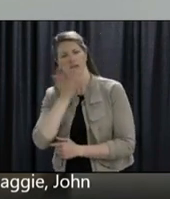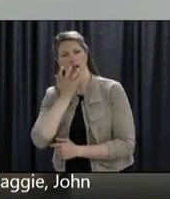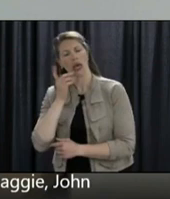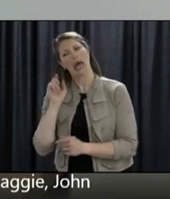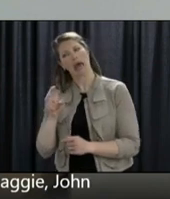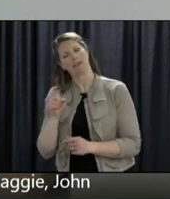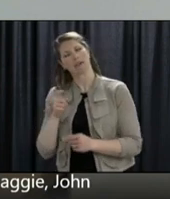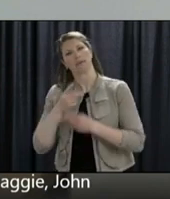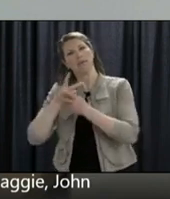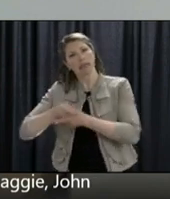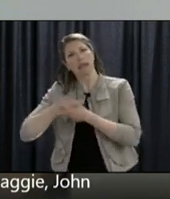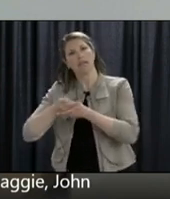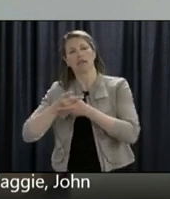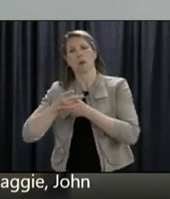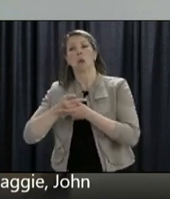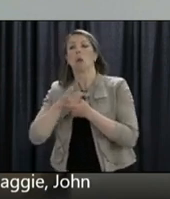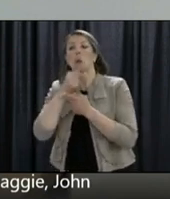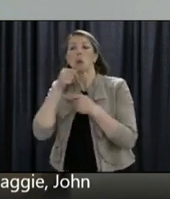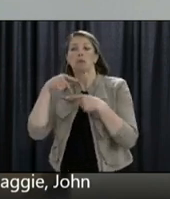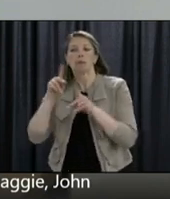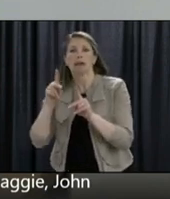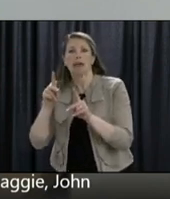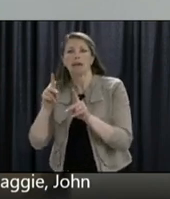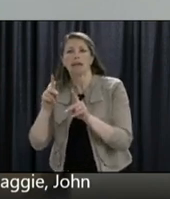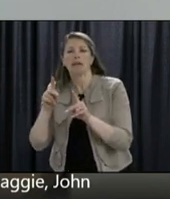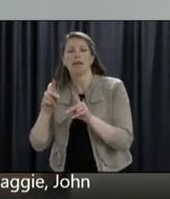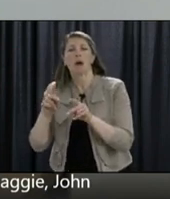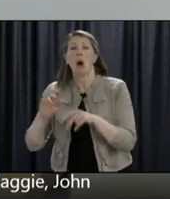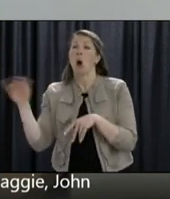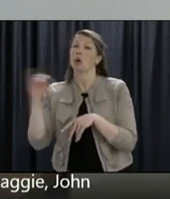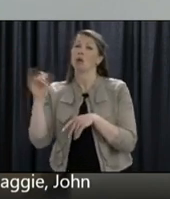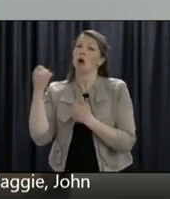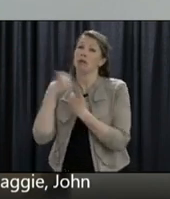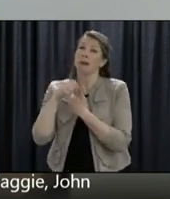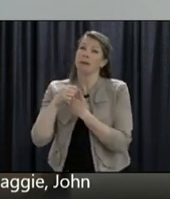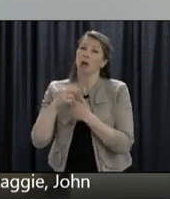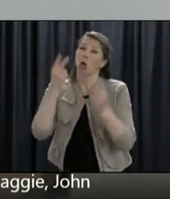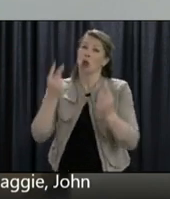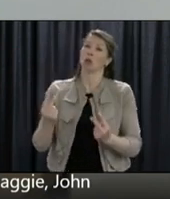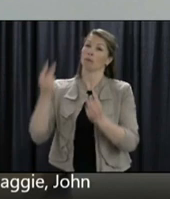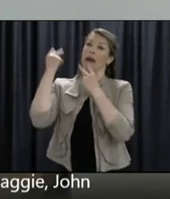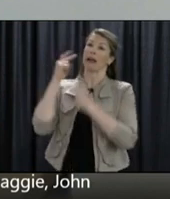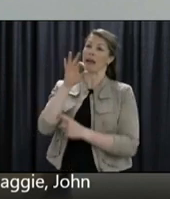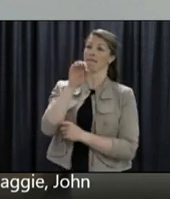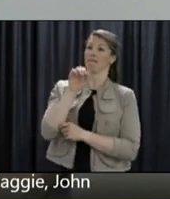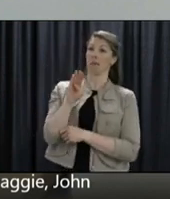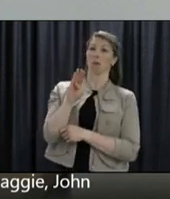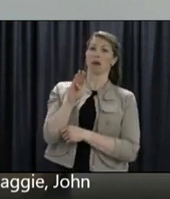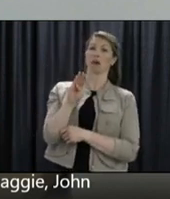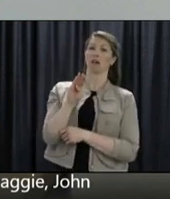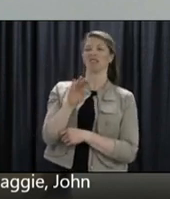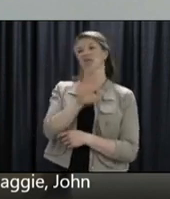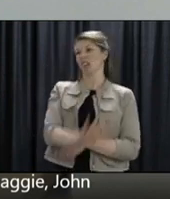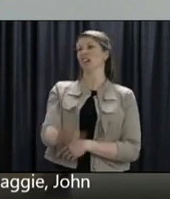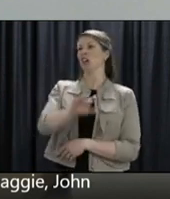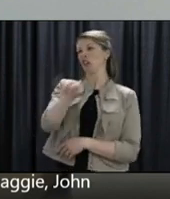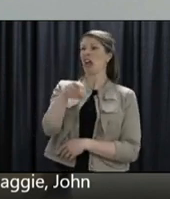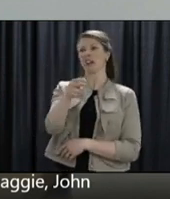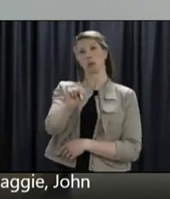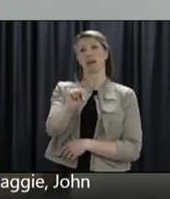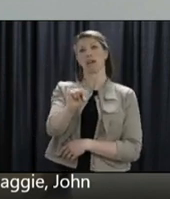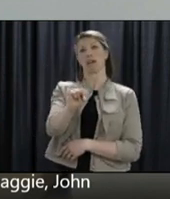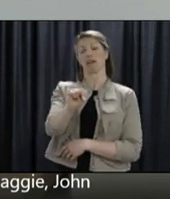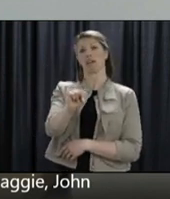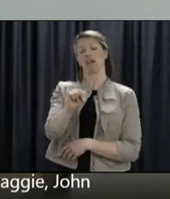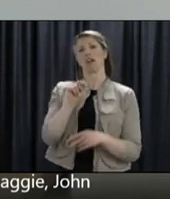hospitals with visitors. You only have to go back to February, January month, stand in the lobby of an acute care facility,